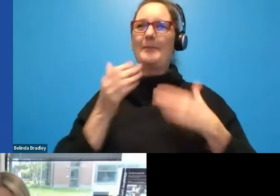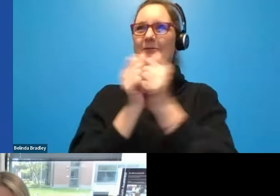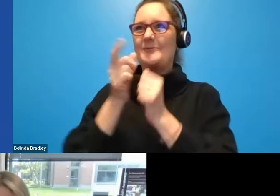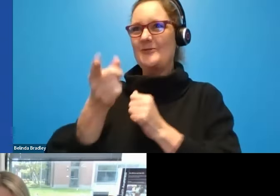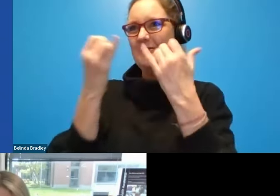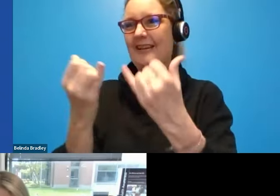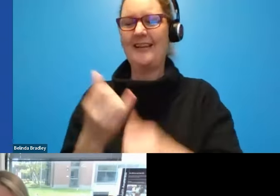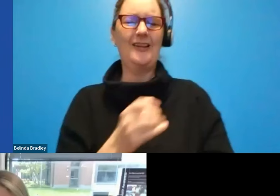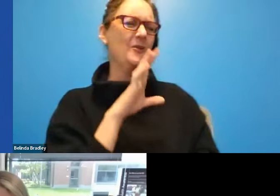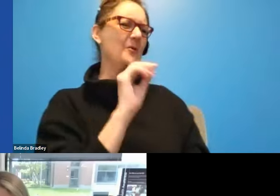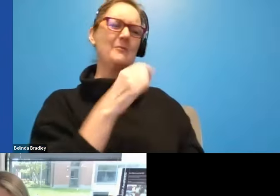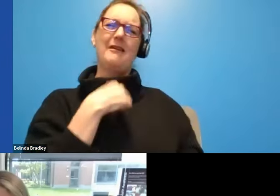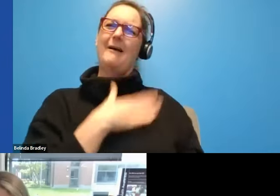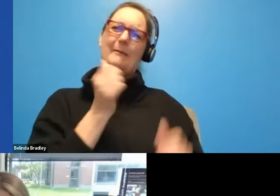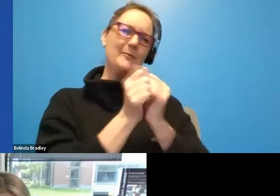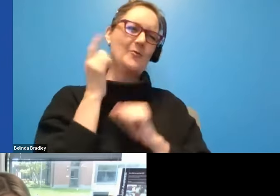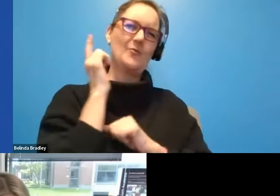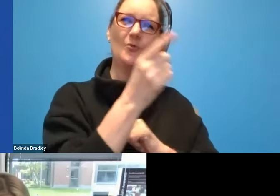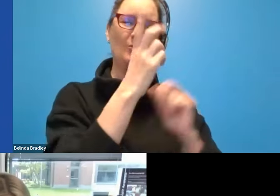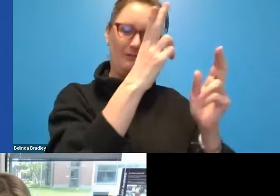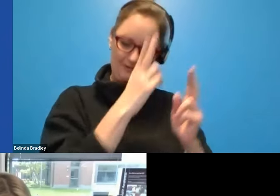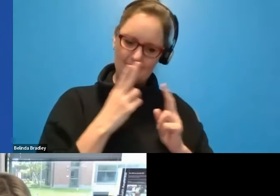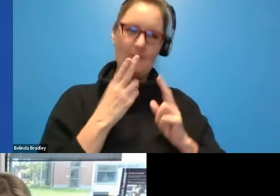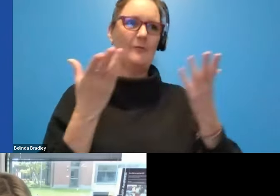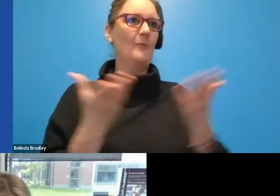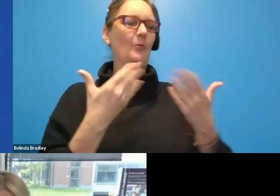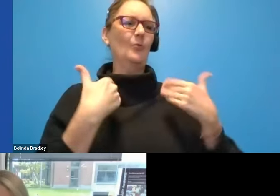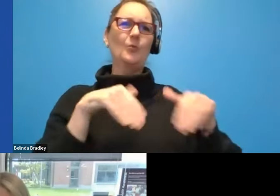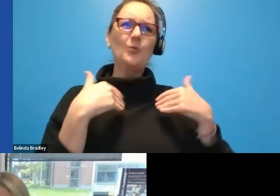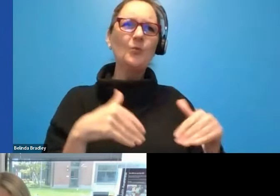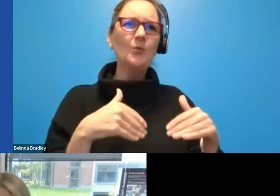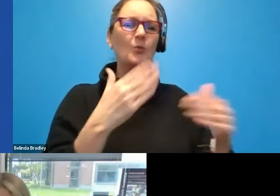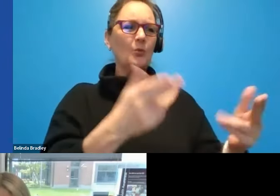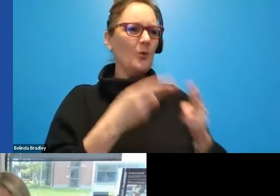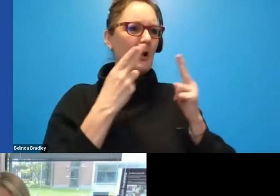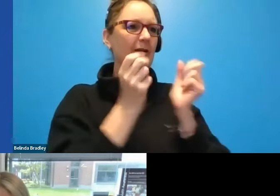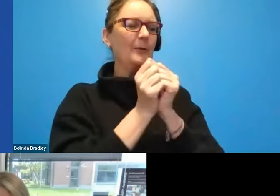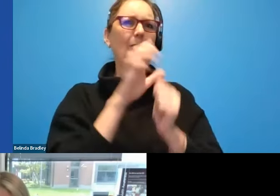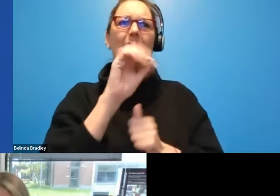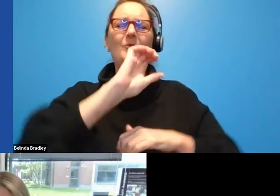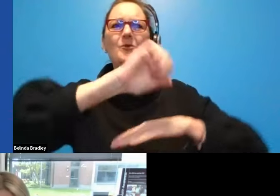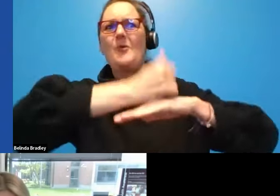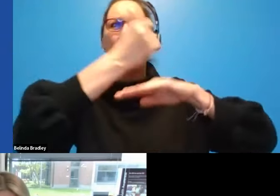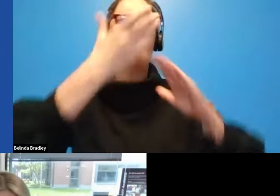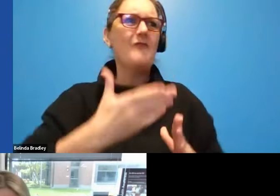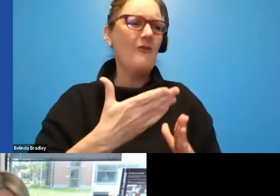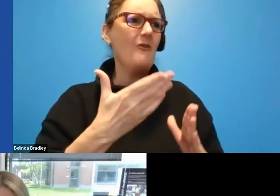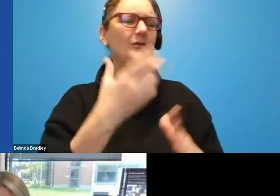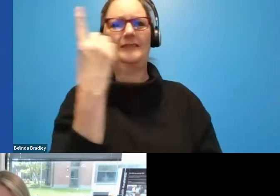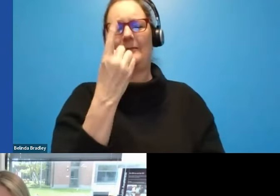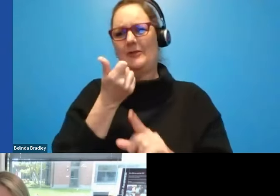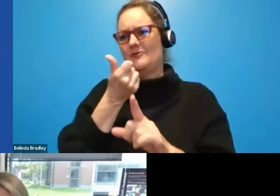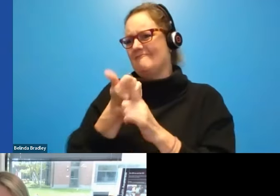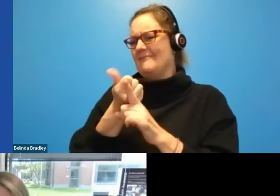More the other way around, sir. It's an honor to be here and an honor to be with a co-founder of something that really drives our